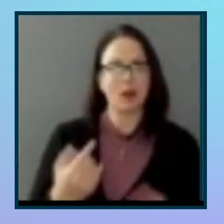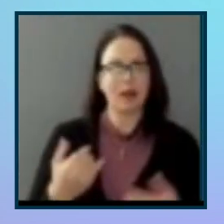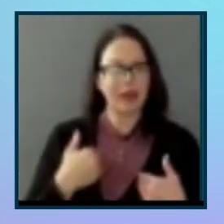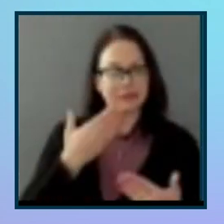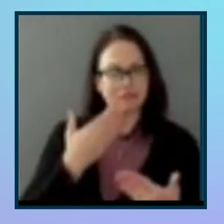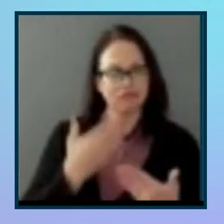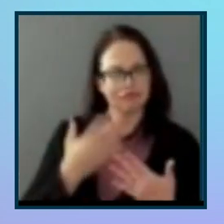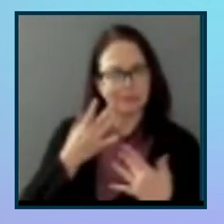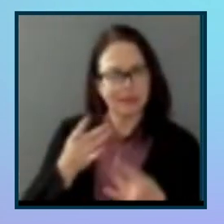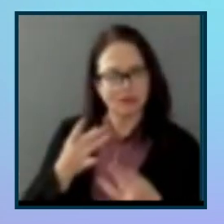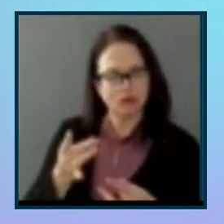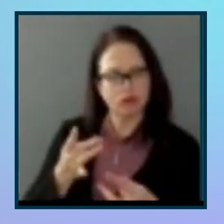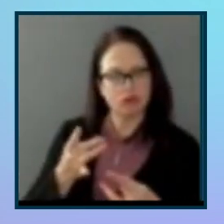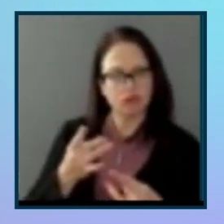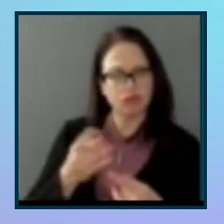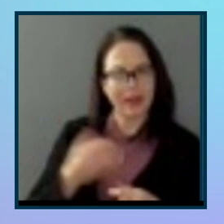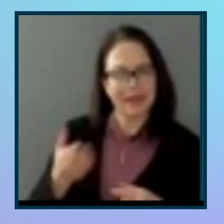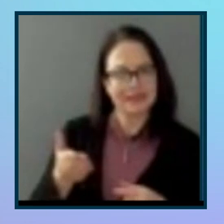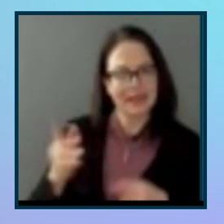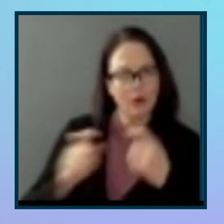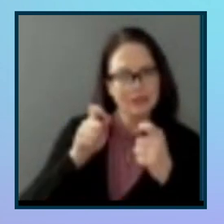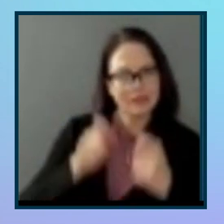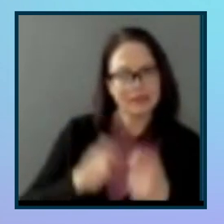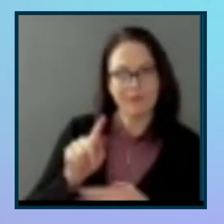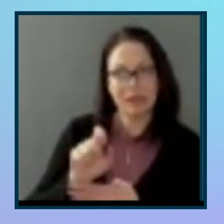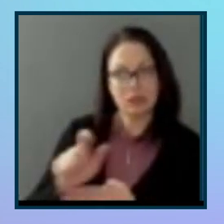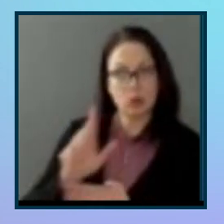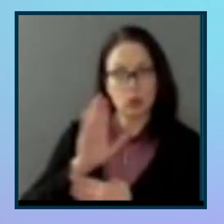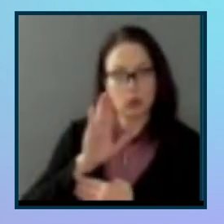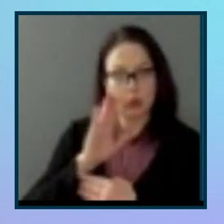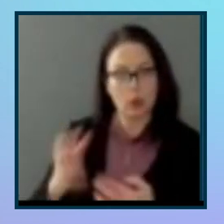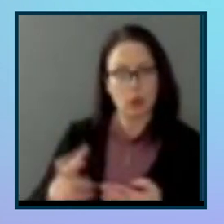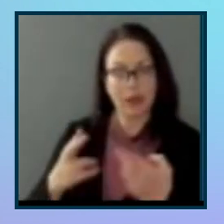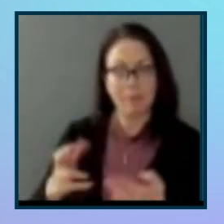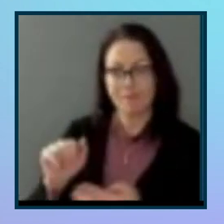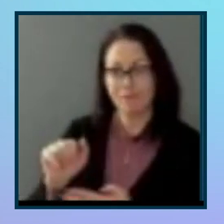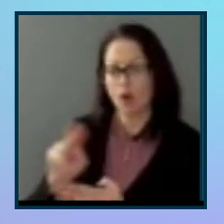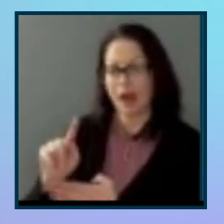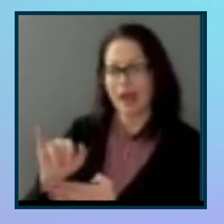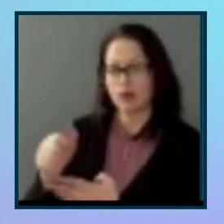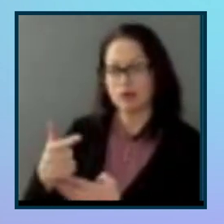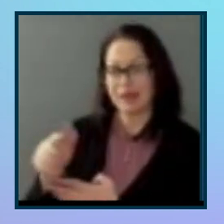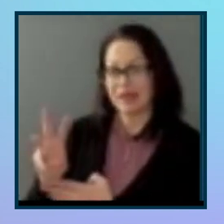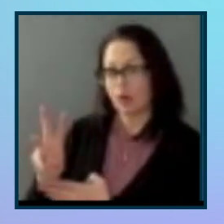interest. Is there a particular tool that you would recommend for annotating wireframing?